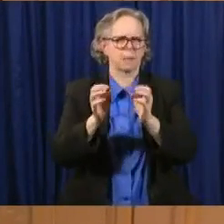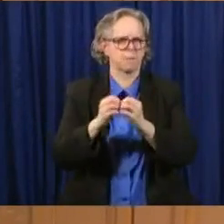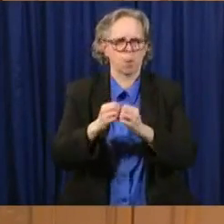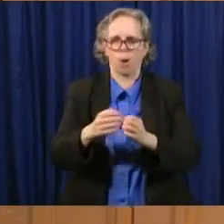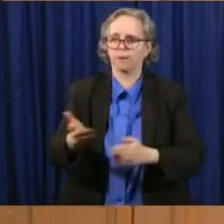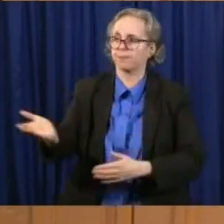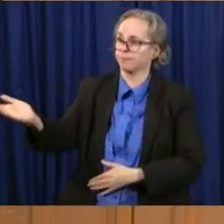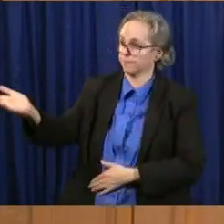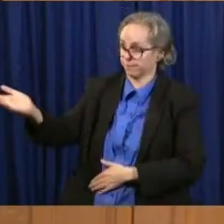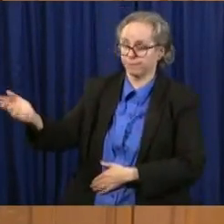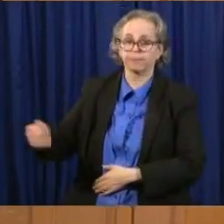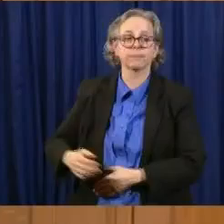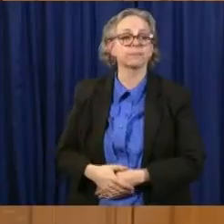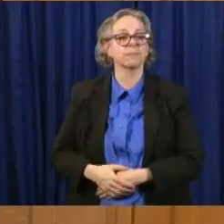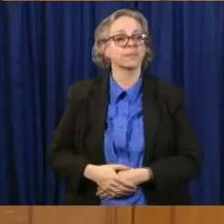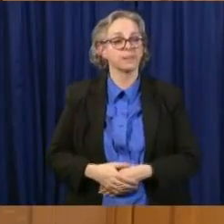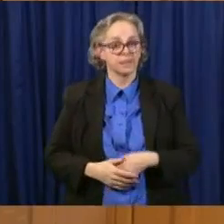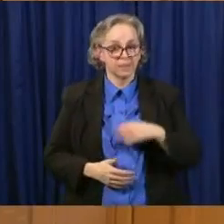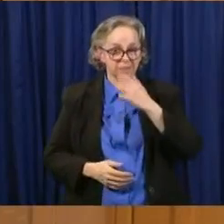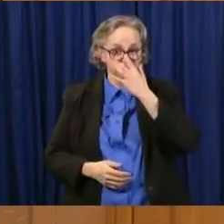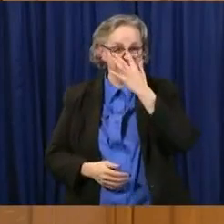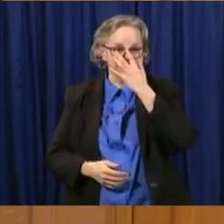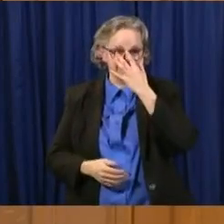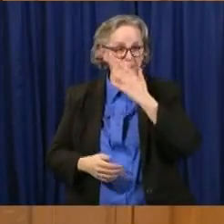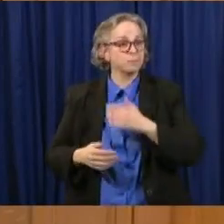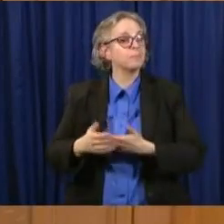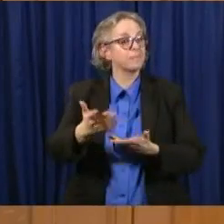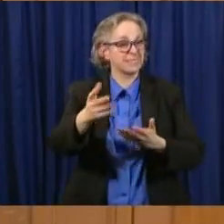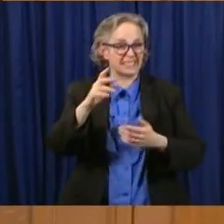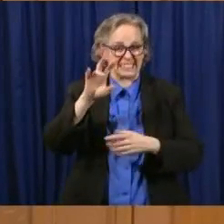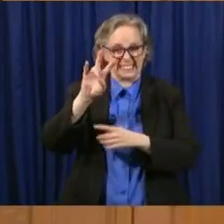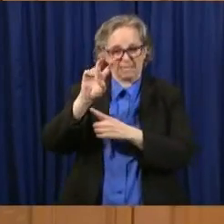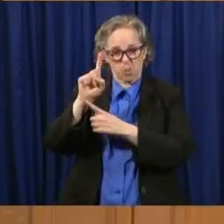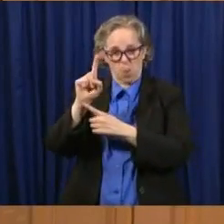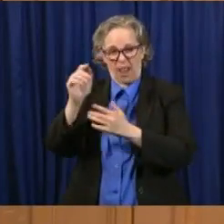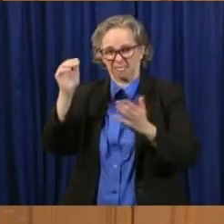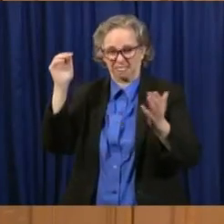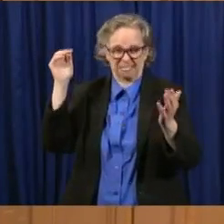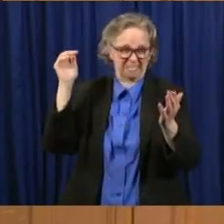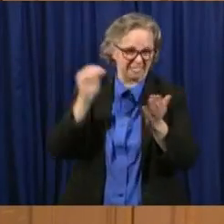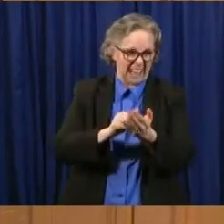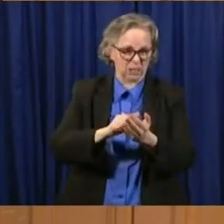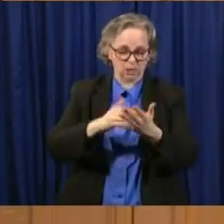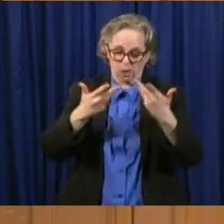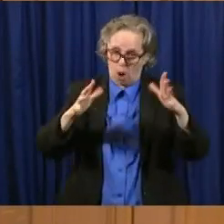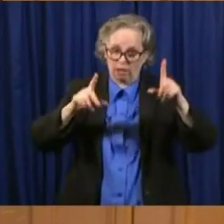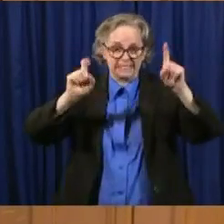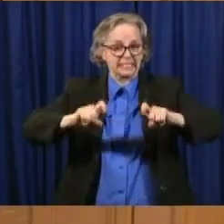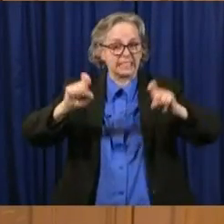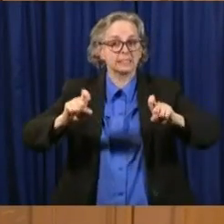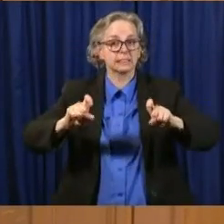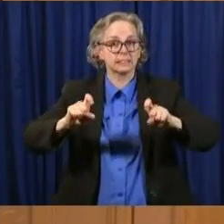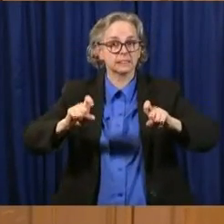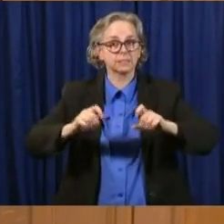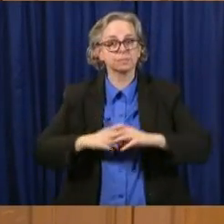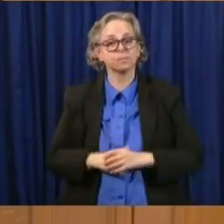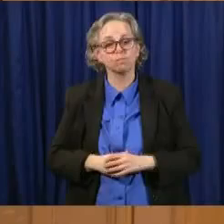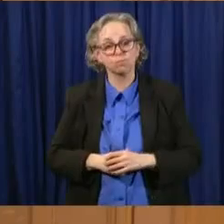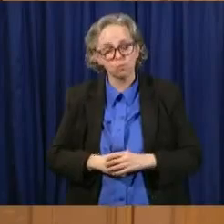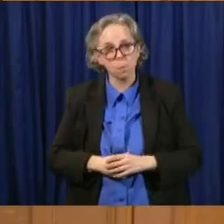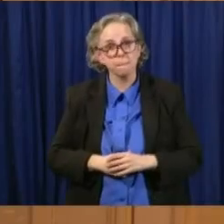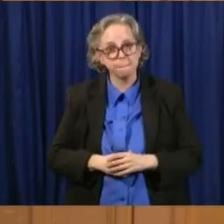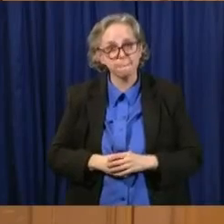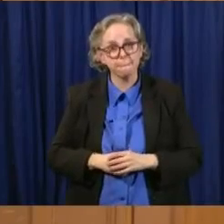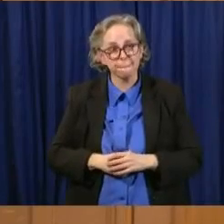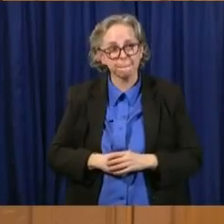Um, here is our usual. We have now 71,000, uh, tests having been run in Ohio. And everything